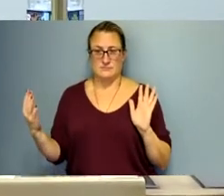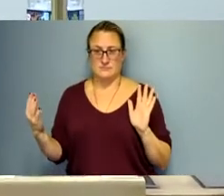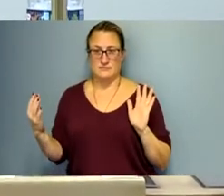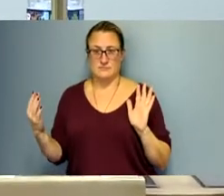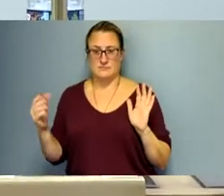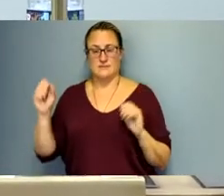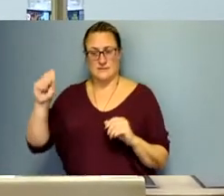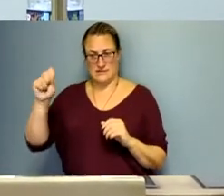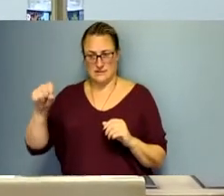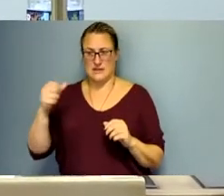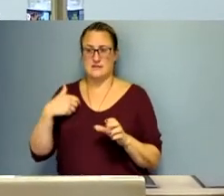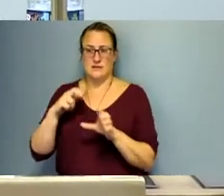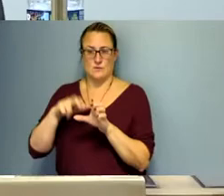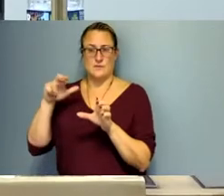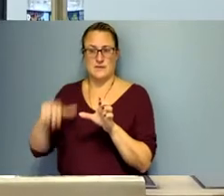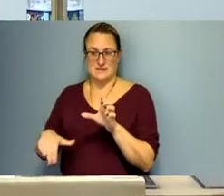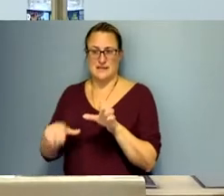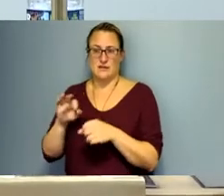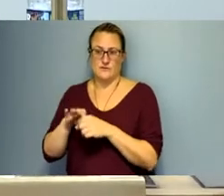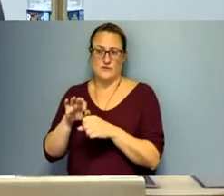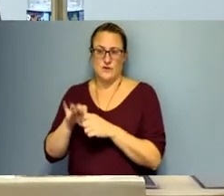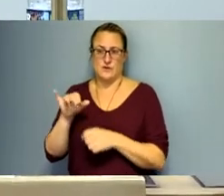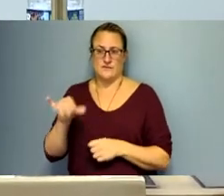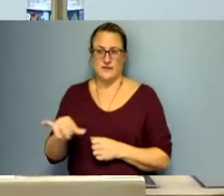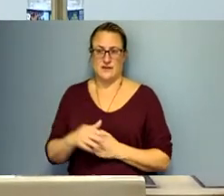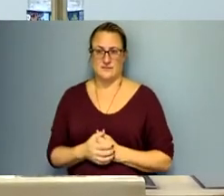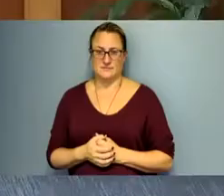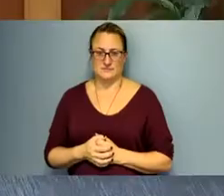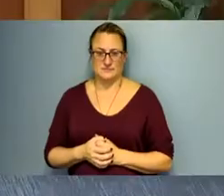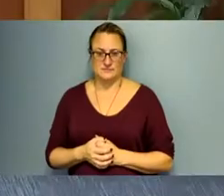recluse myself or abstain on the vote. Okay. Thank you.